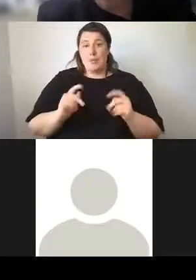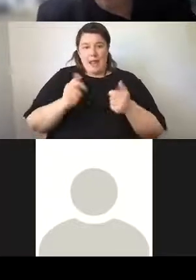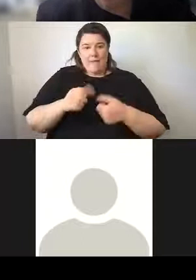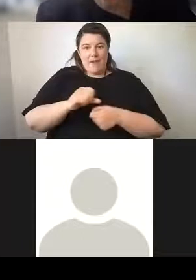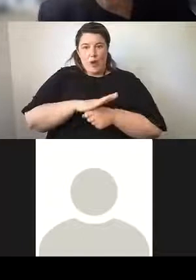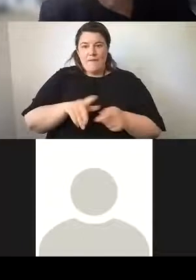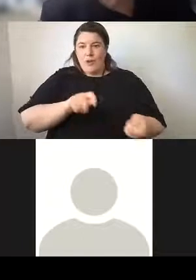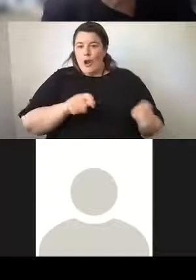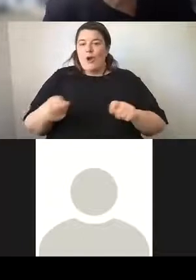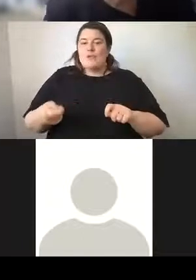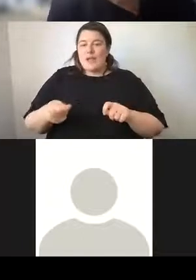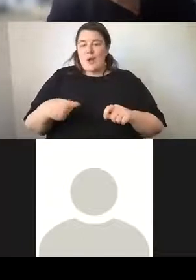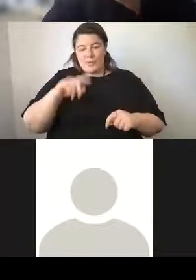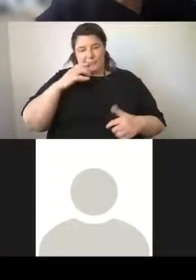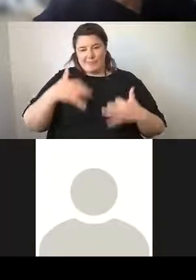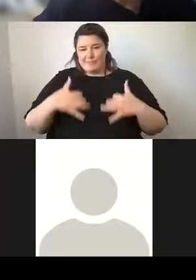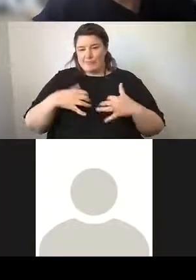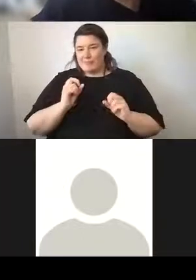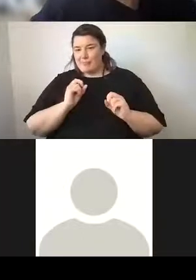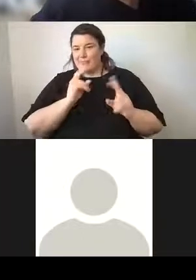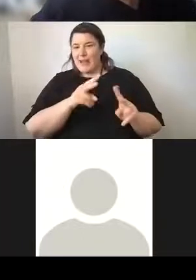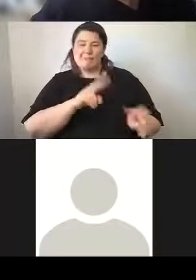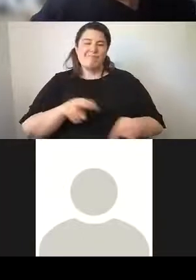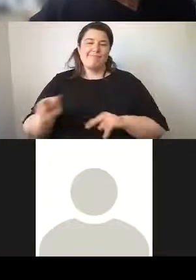forward to going back into Customs House again.